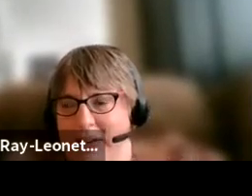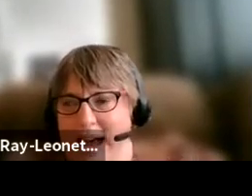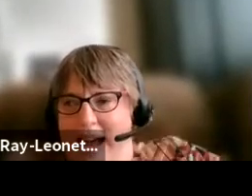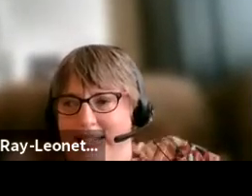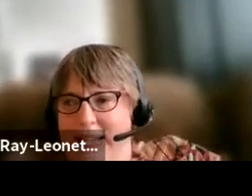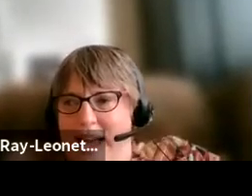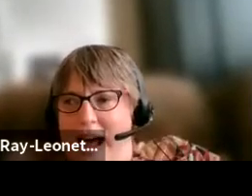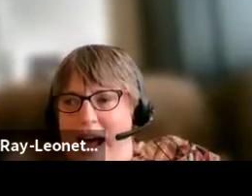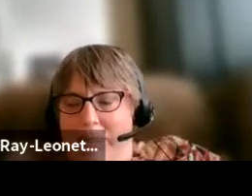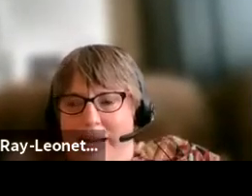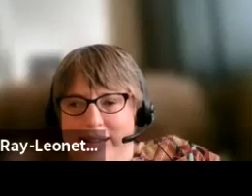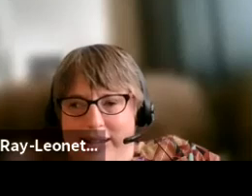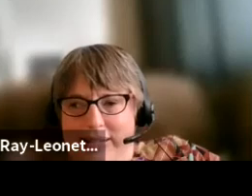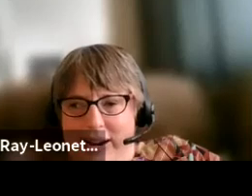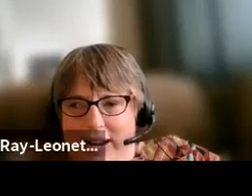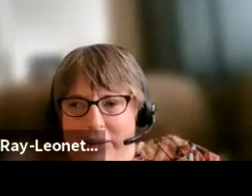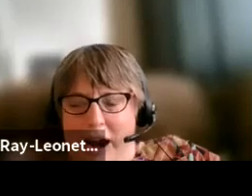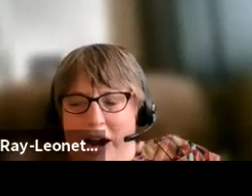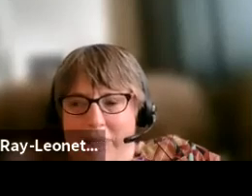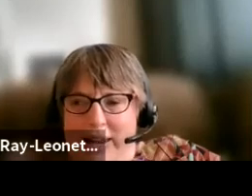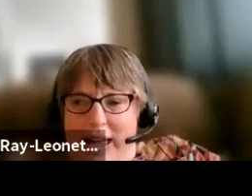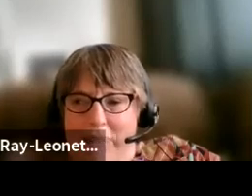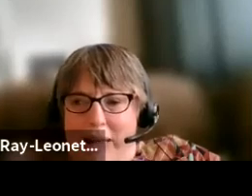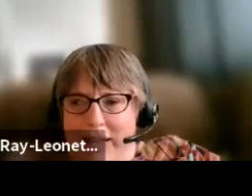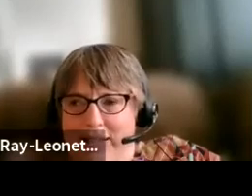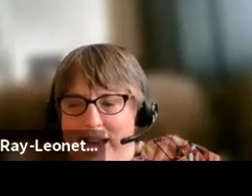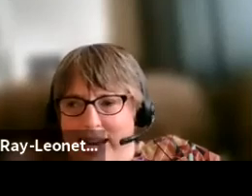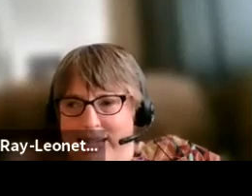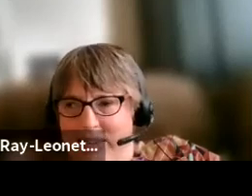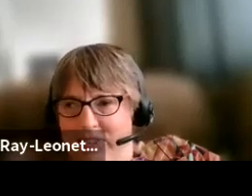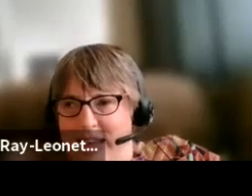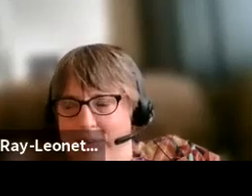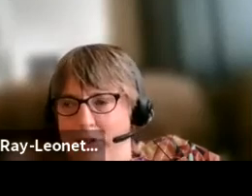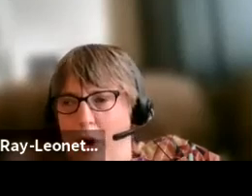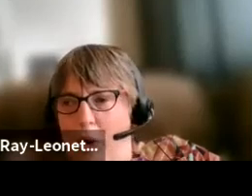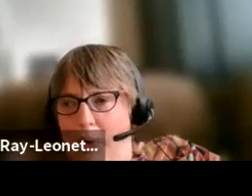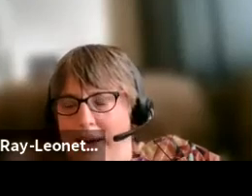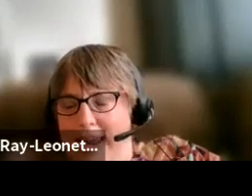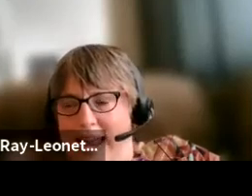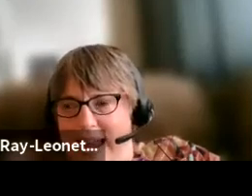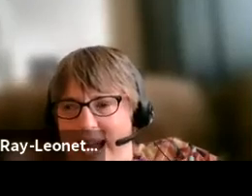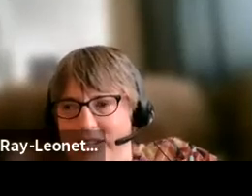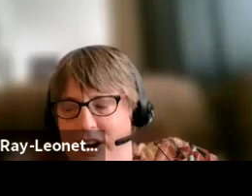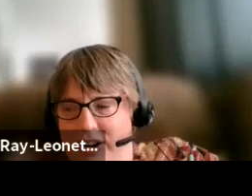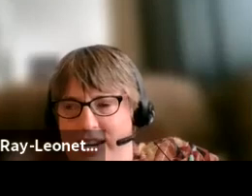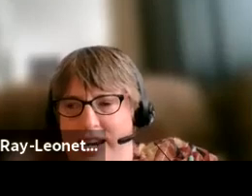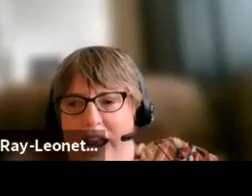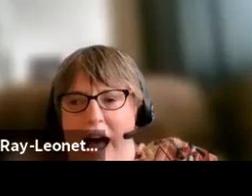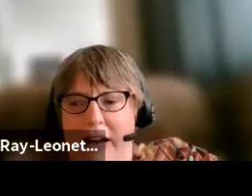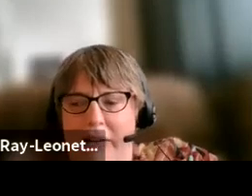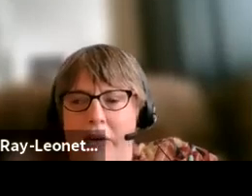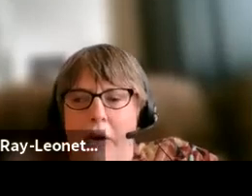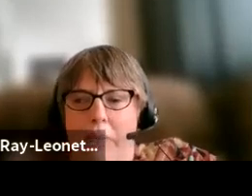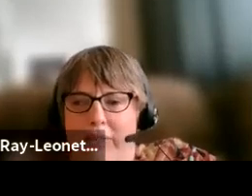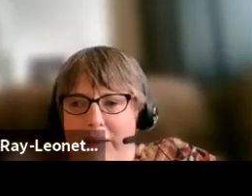somebody who has a dexterity impairment, and maybe it's not easy for them to hold a key and turn it in